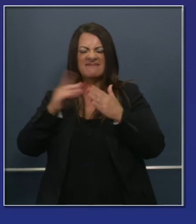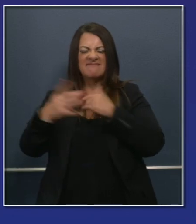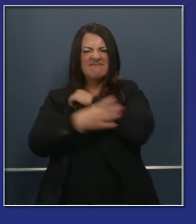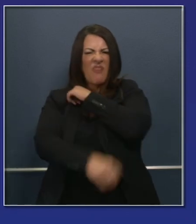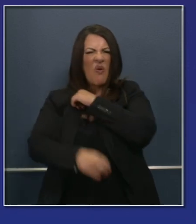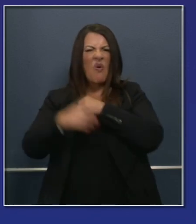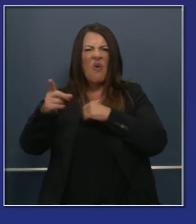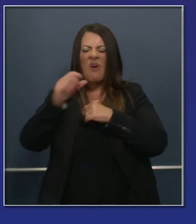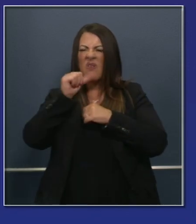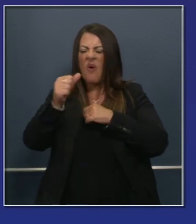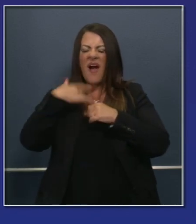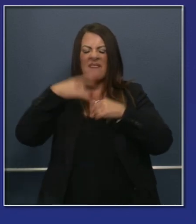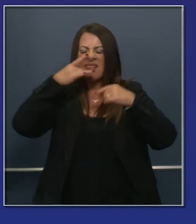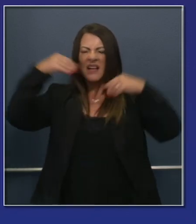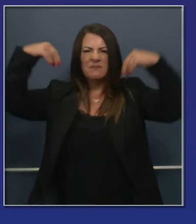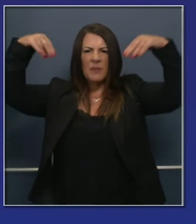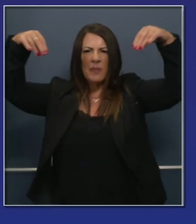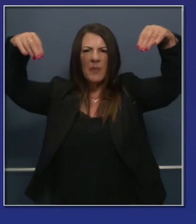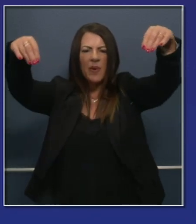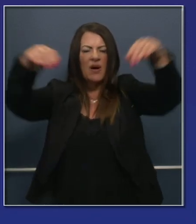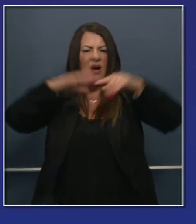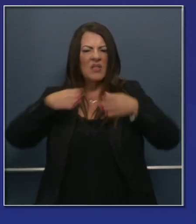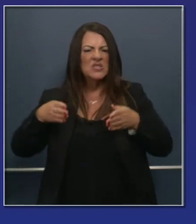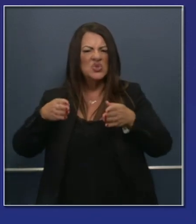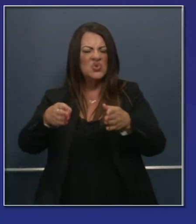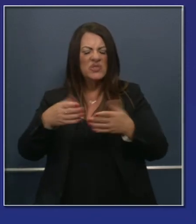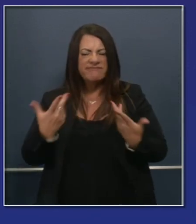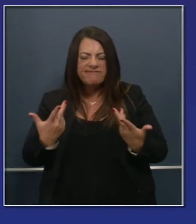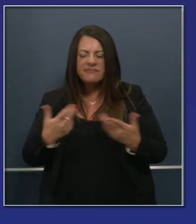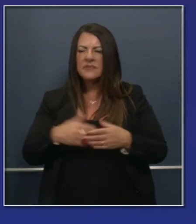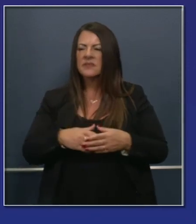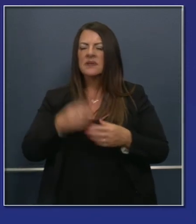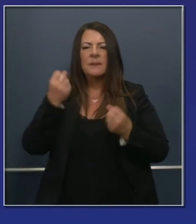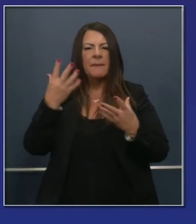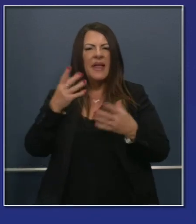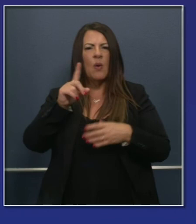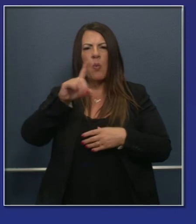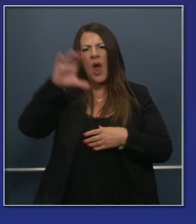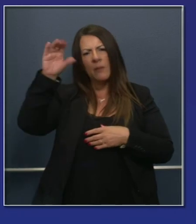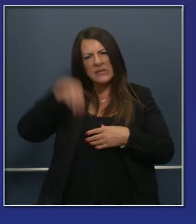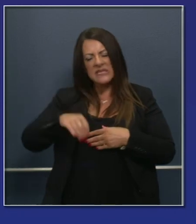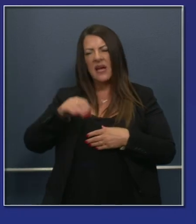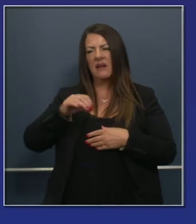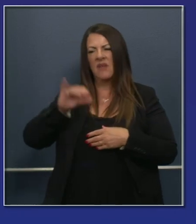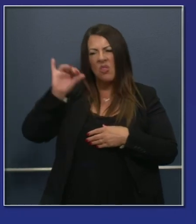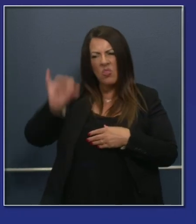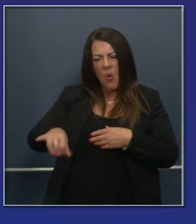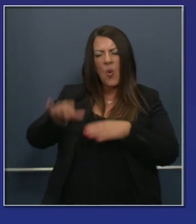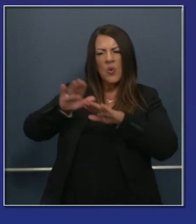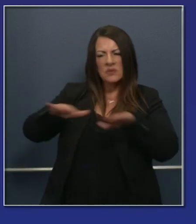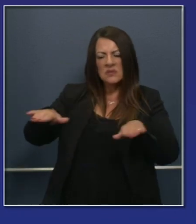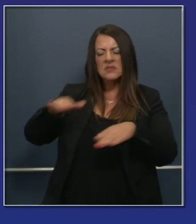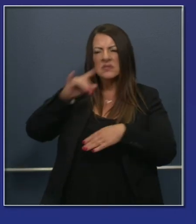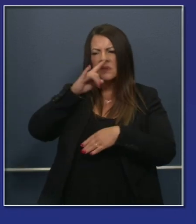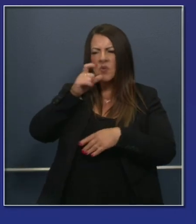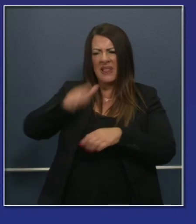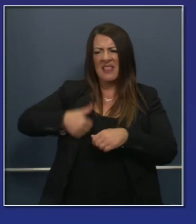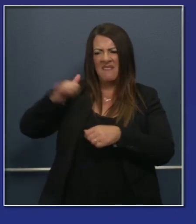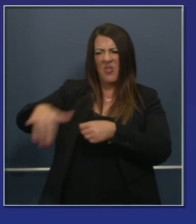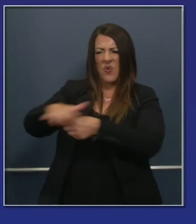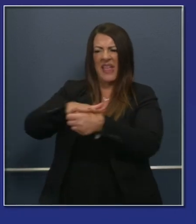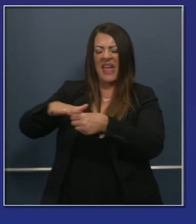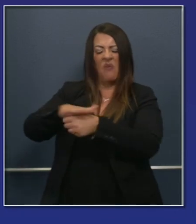I've heard how all of those districts have ensured that 100% of their students can have laptops and